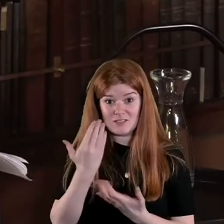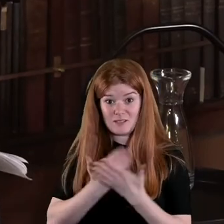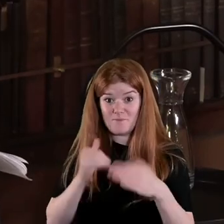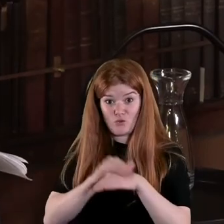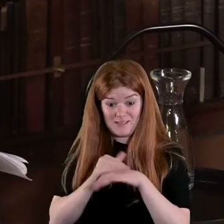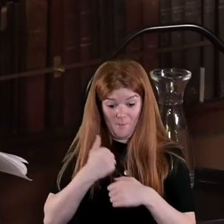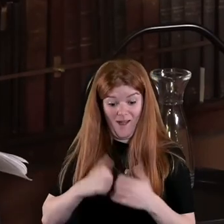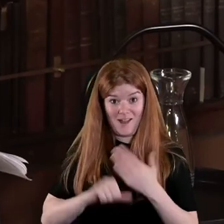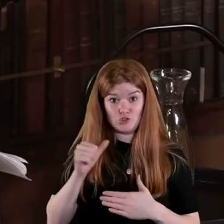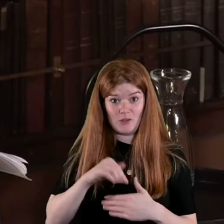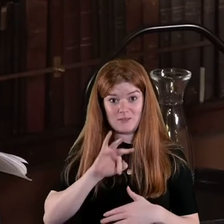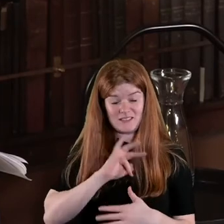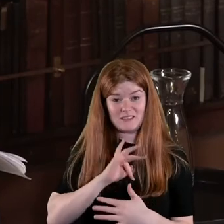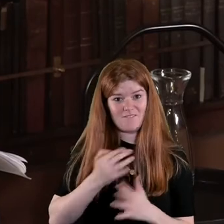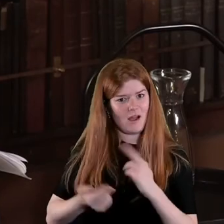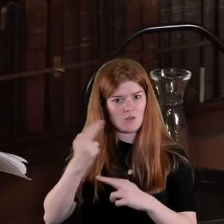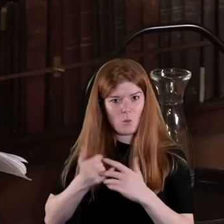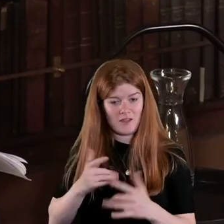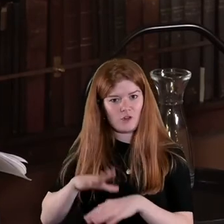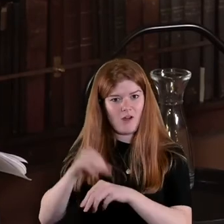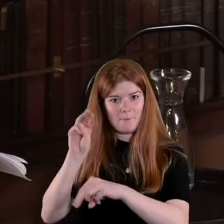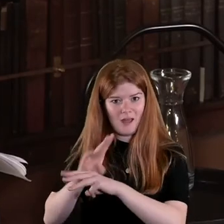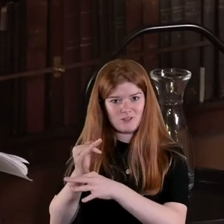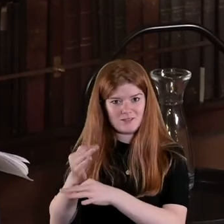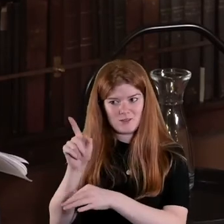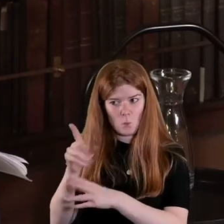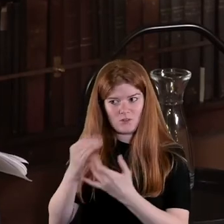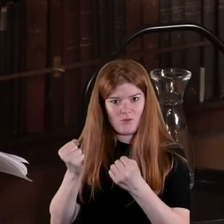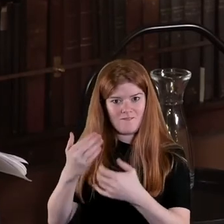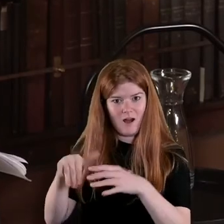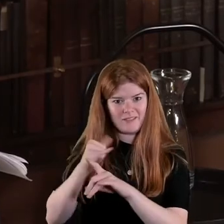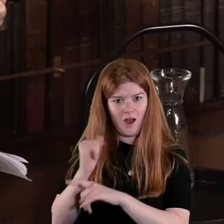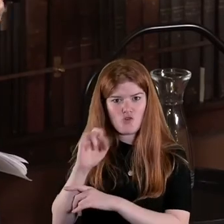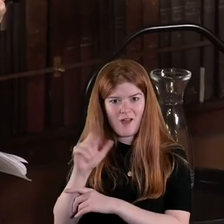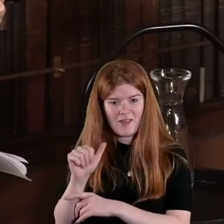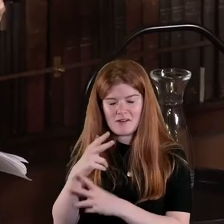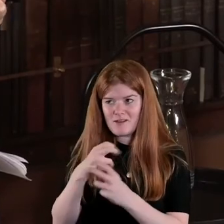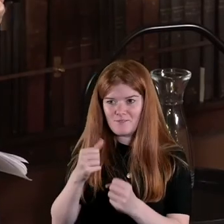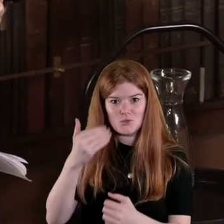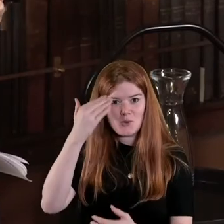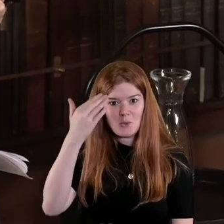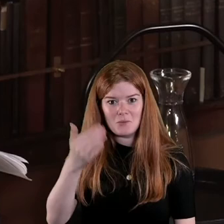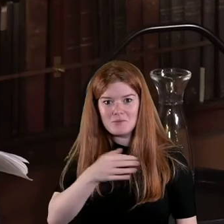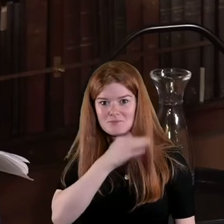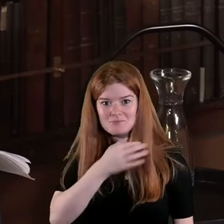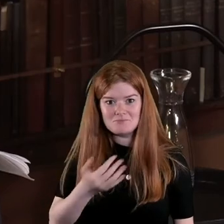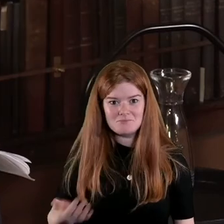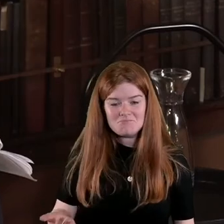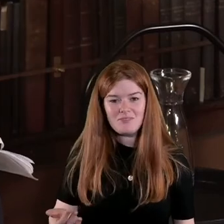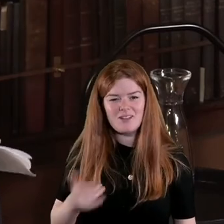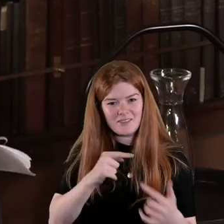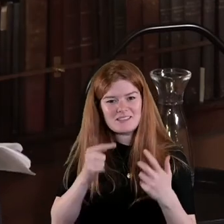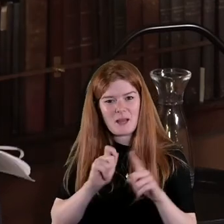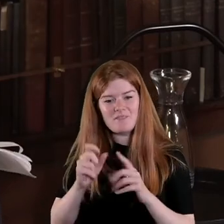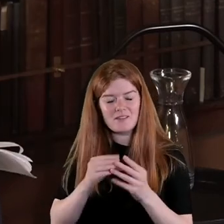my age who found out their grandparents were involved in the IRA and they never knew you know all this kind of